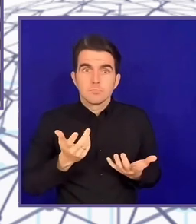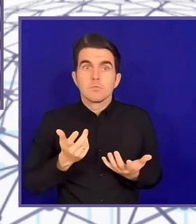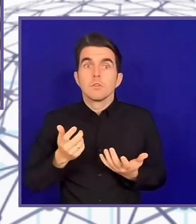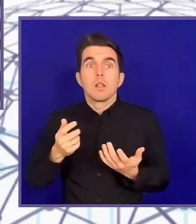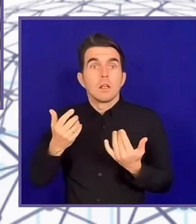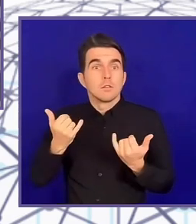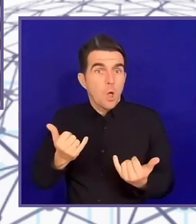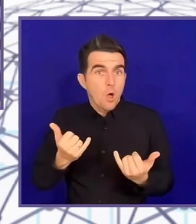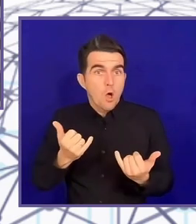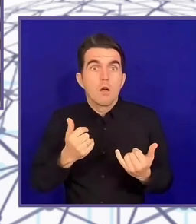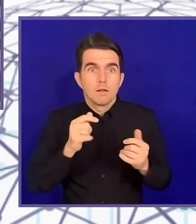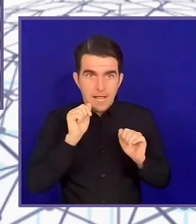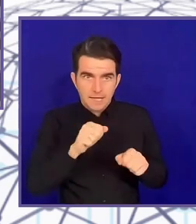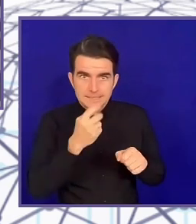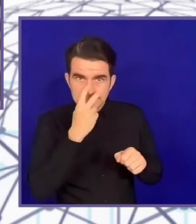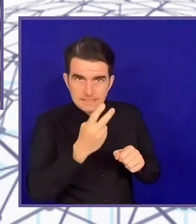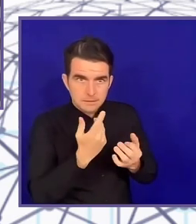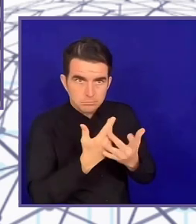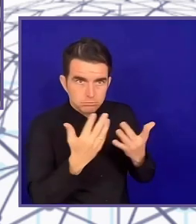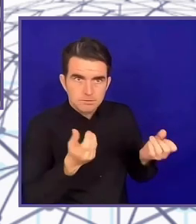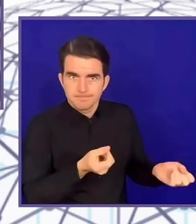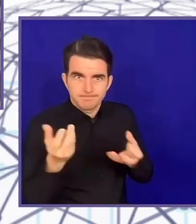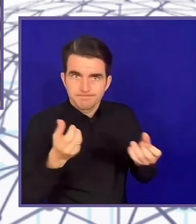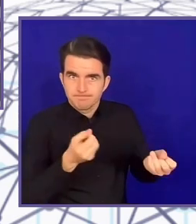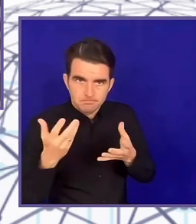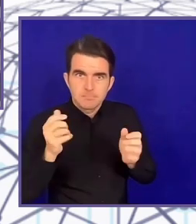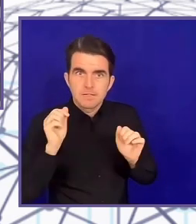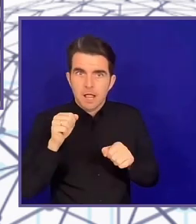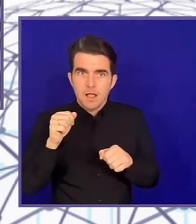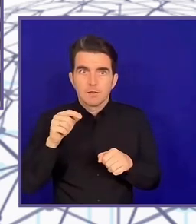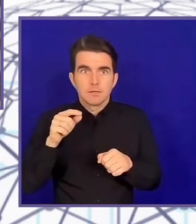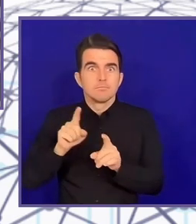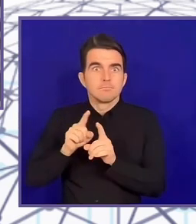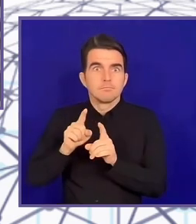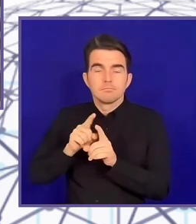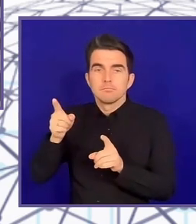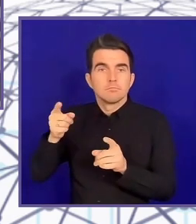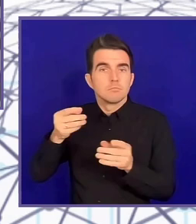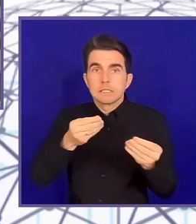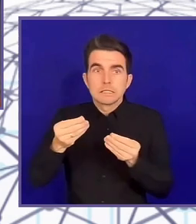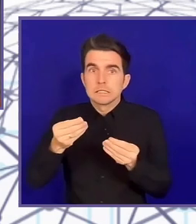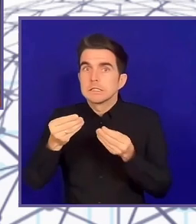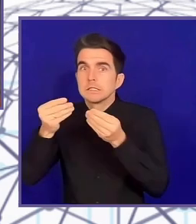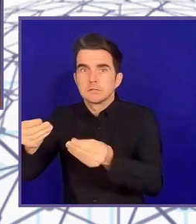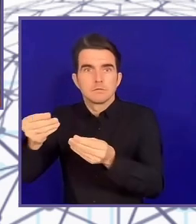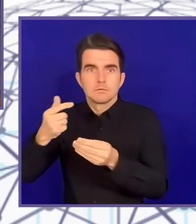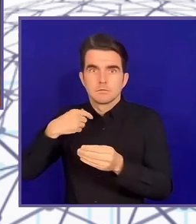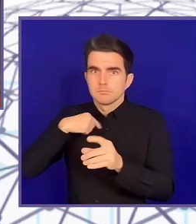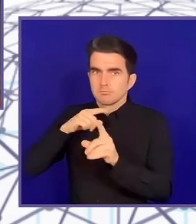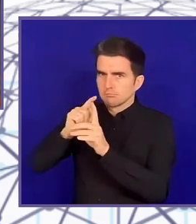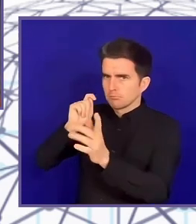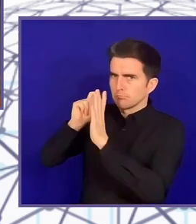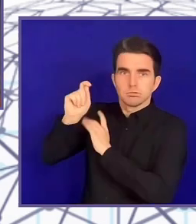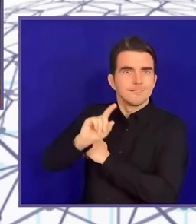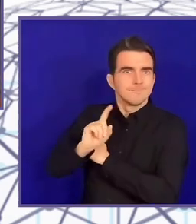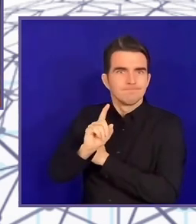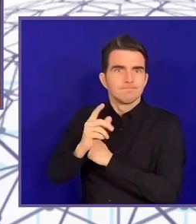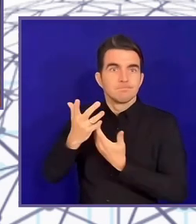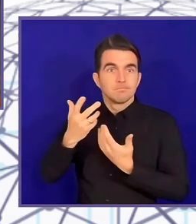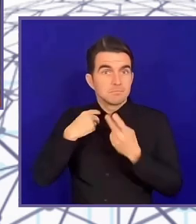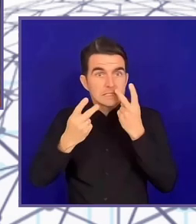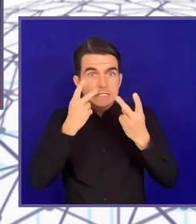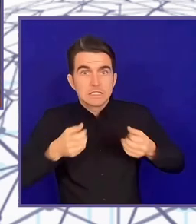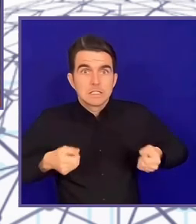on Twitter a few months ago of a giant dumpster with NHS crutches in it. But honestly, we